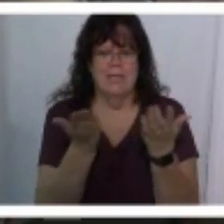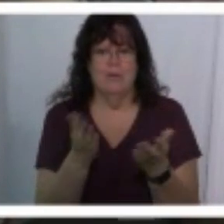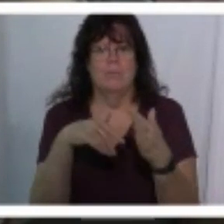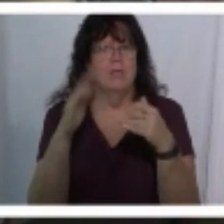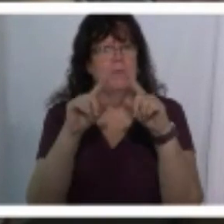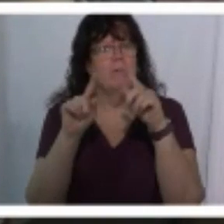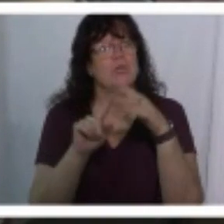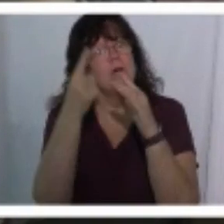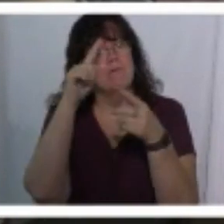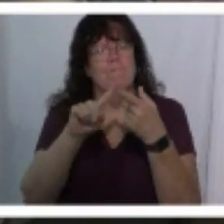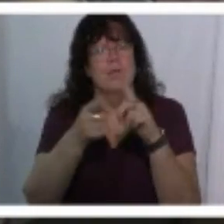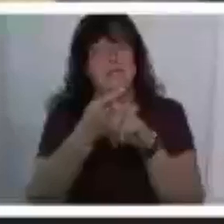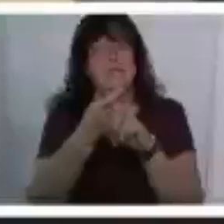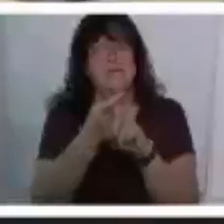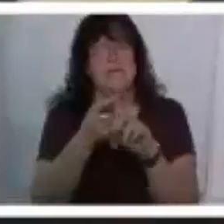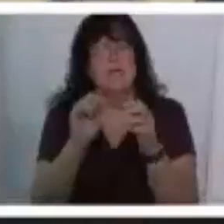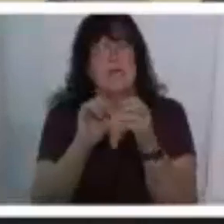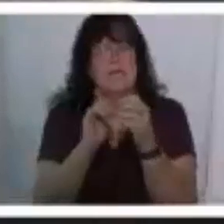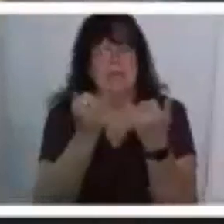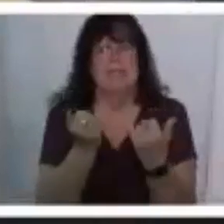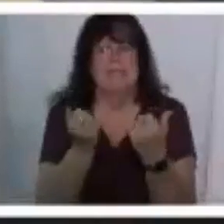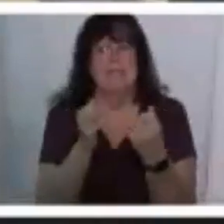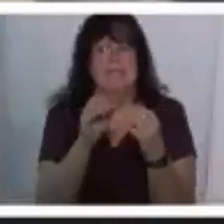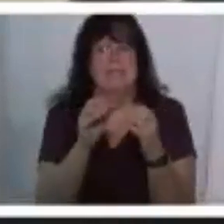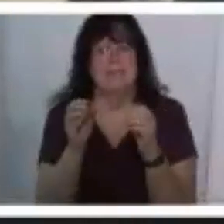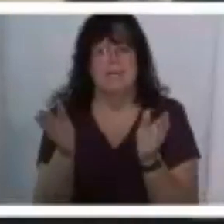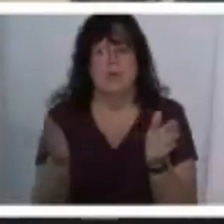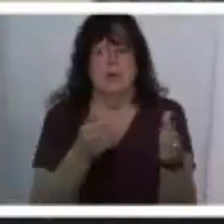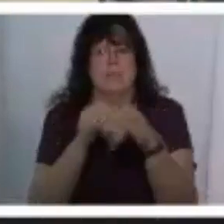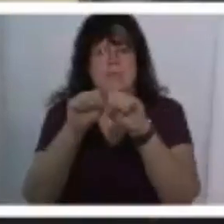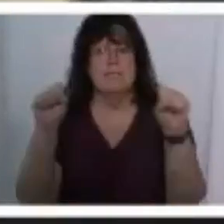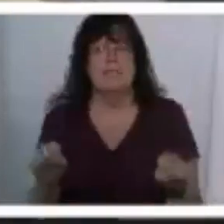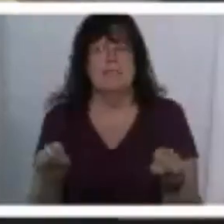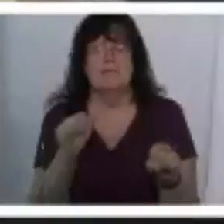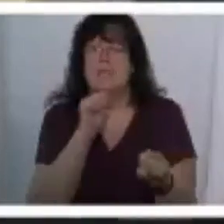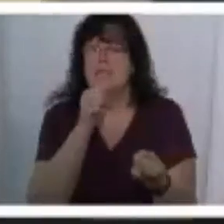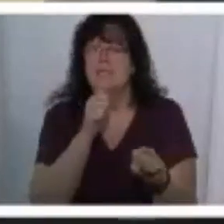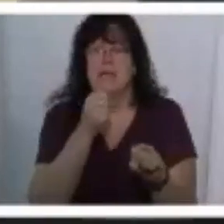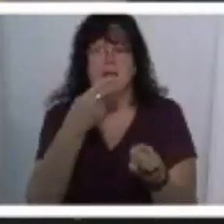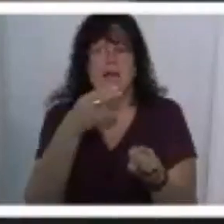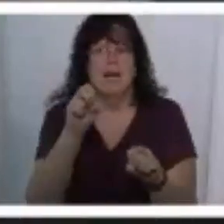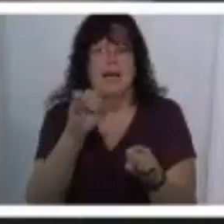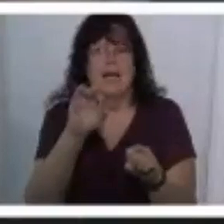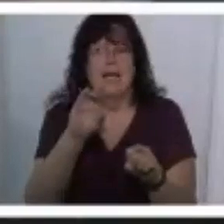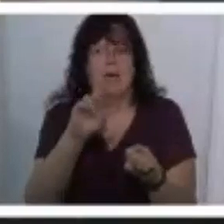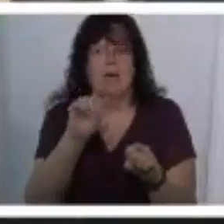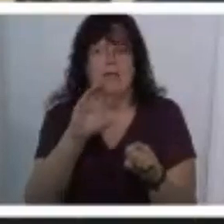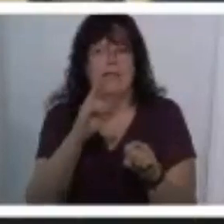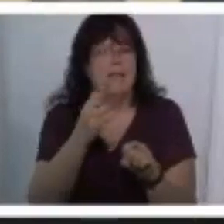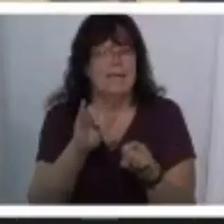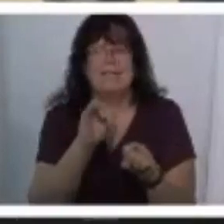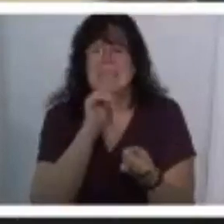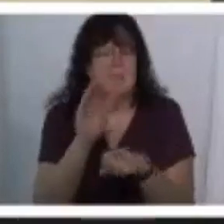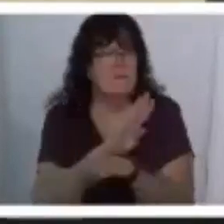up for one another remember we talked about that our this is an organism it's a system it's not a hierarchy necessarily it's not a a